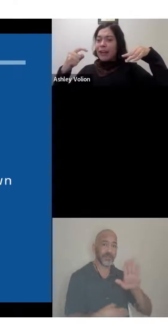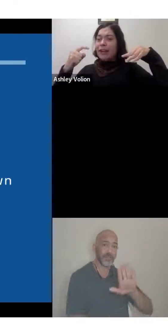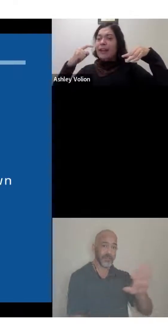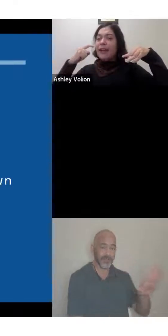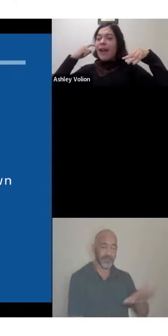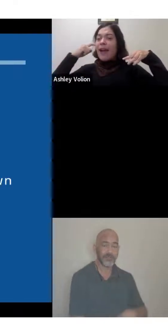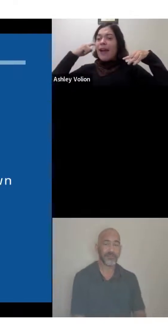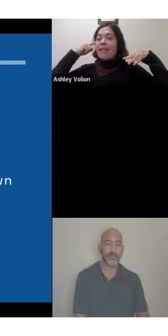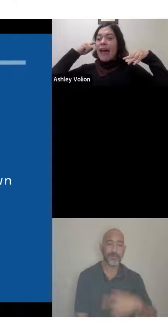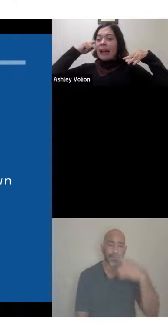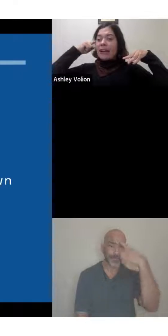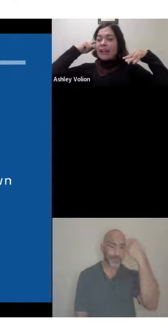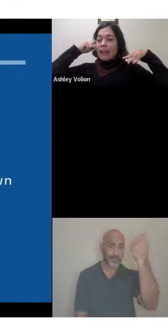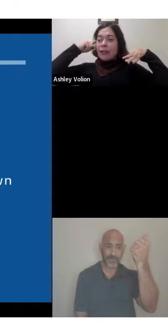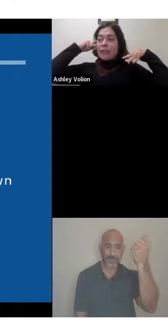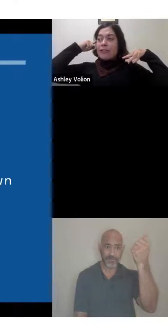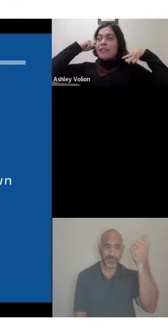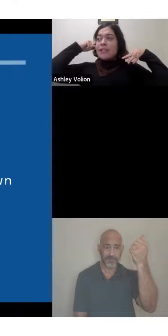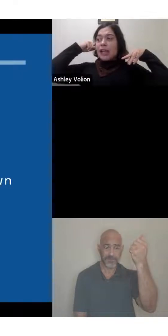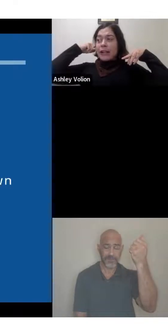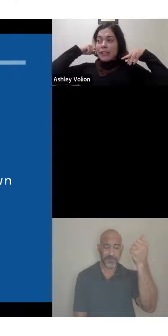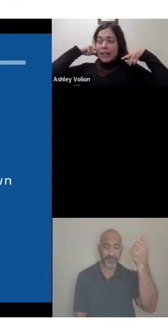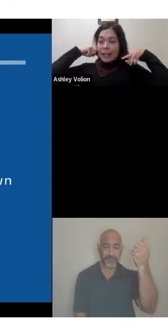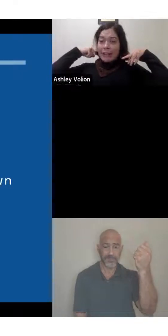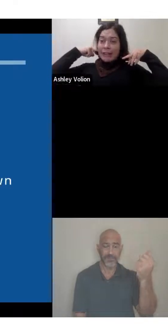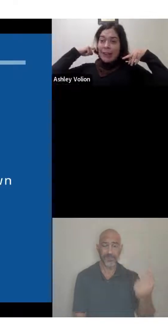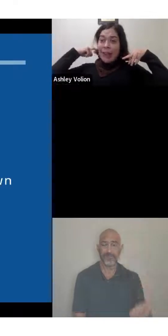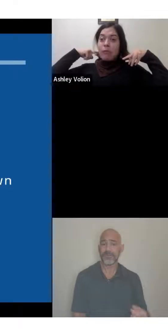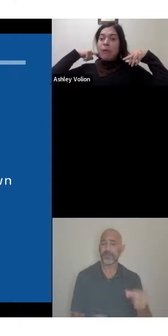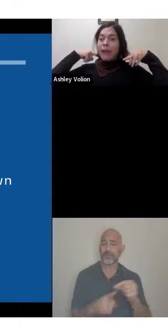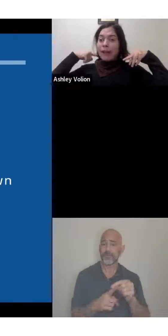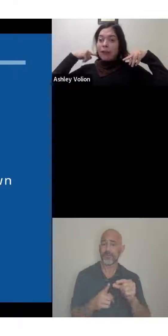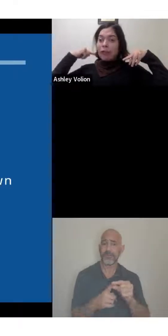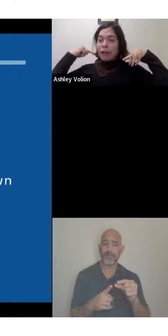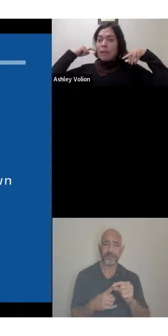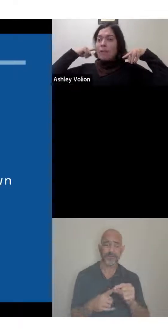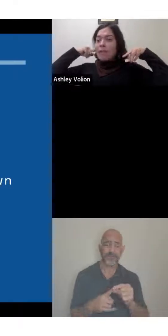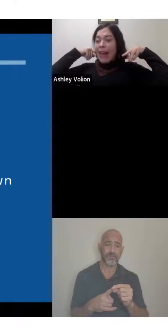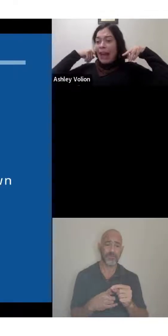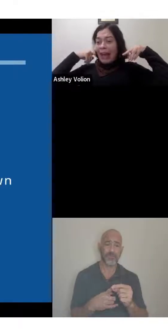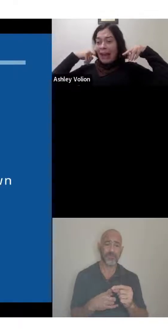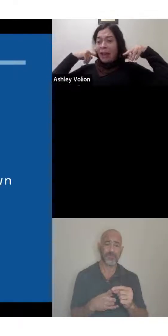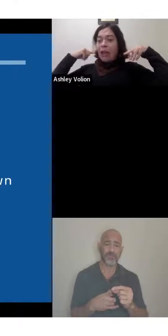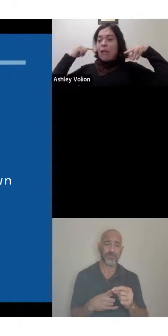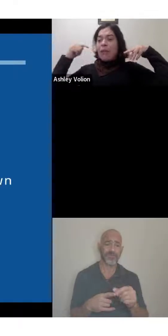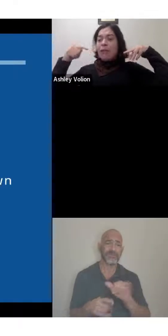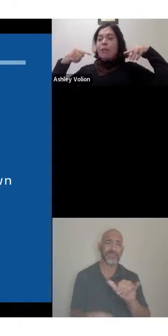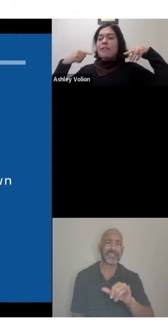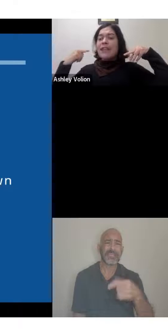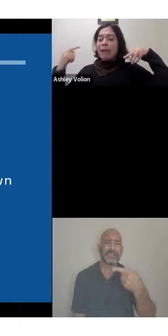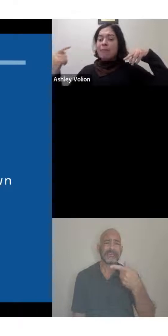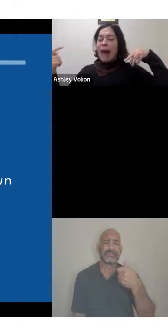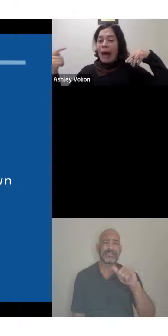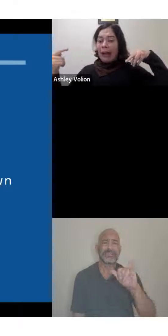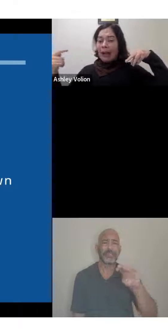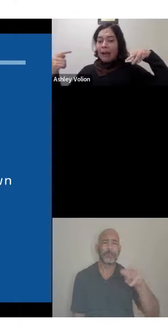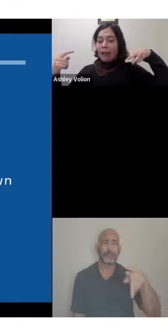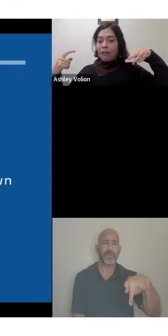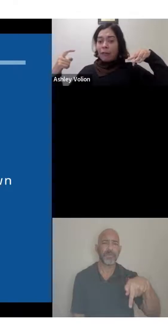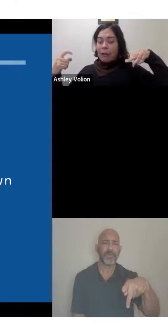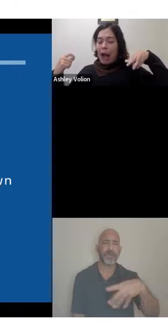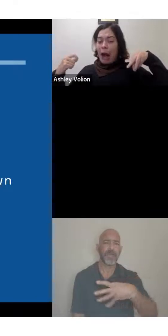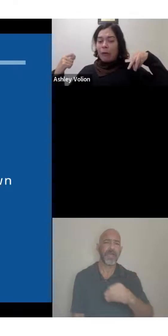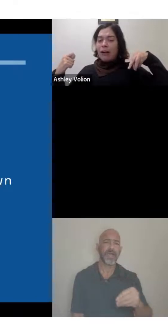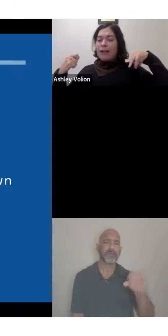out there that are used such as gimp and crip that people take back